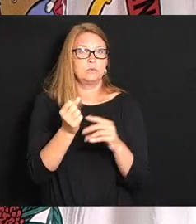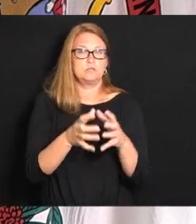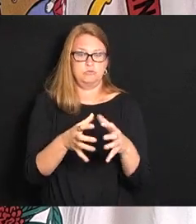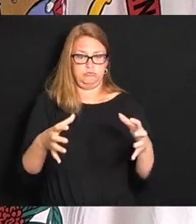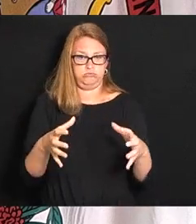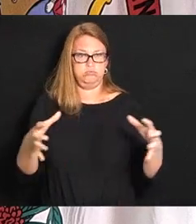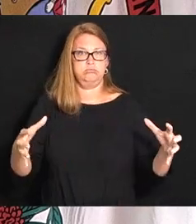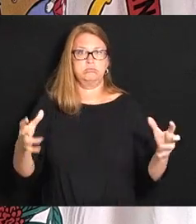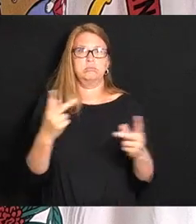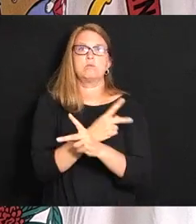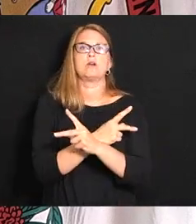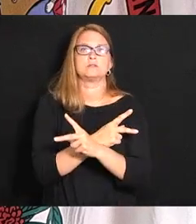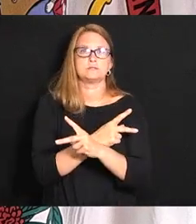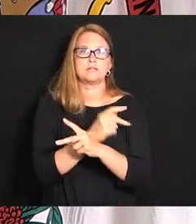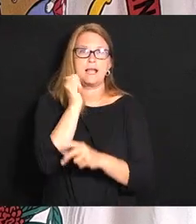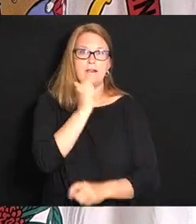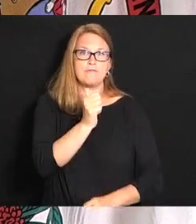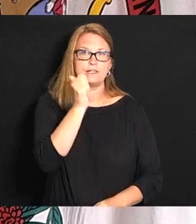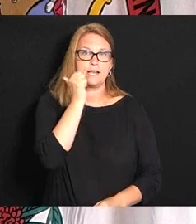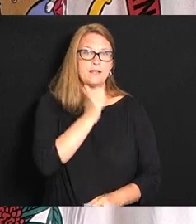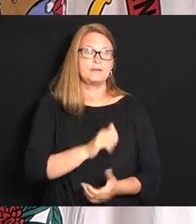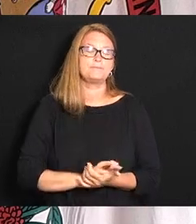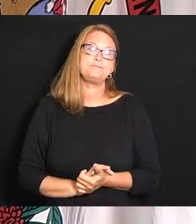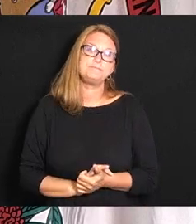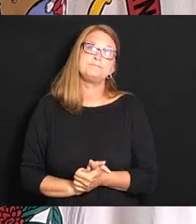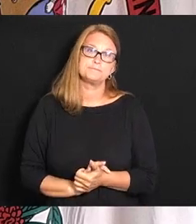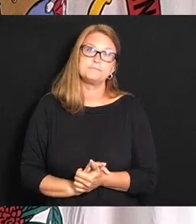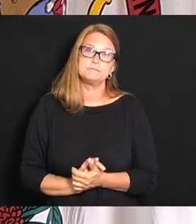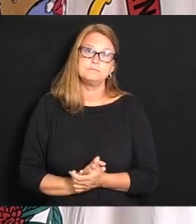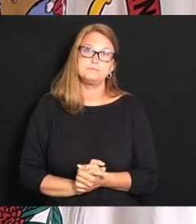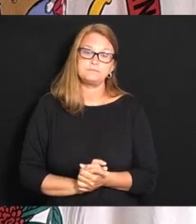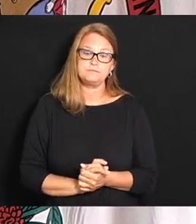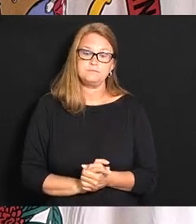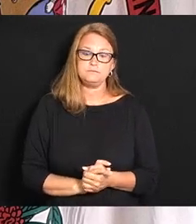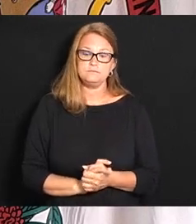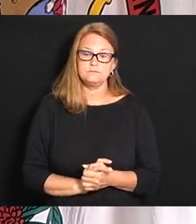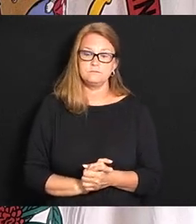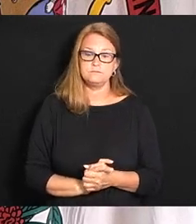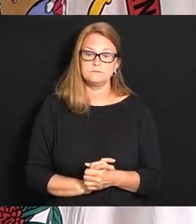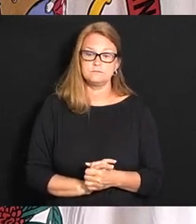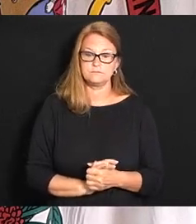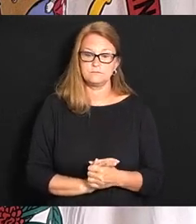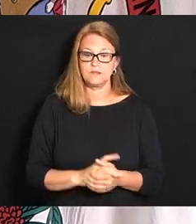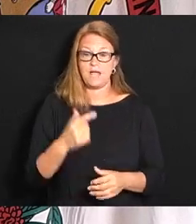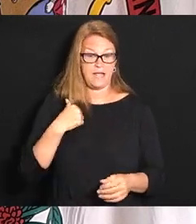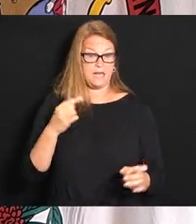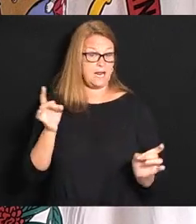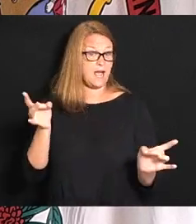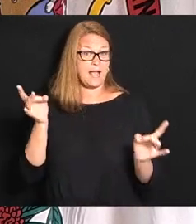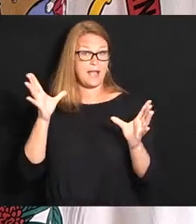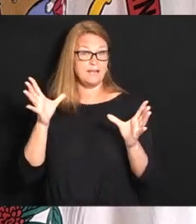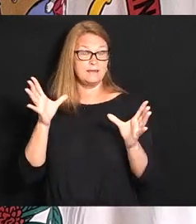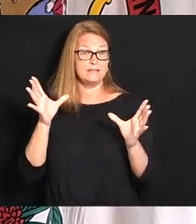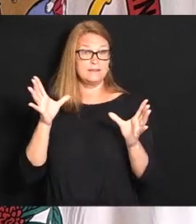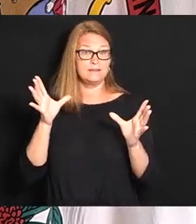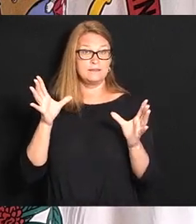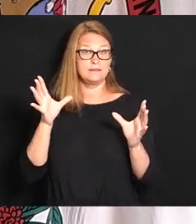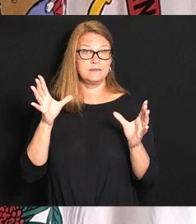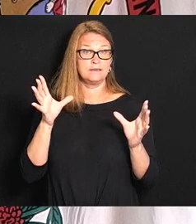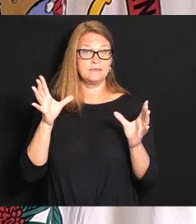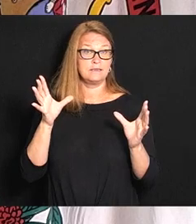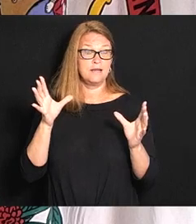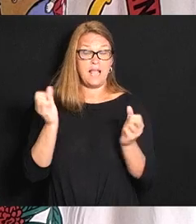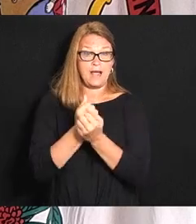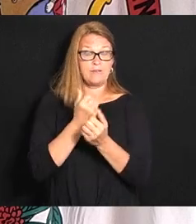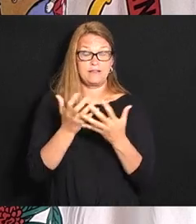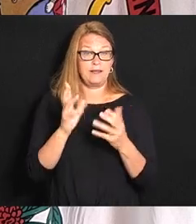single day and with all in me I hate it and I hate it so bad it's just I hate it off the